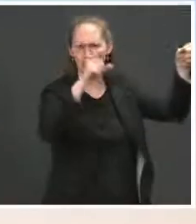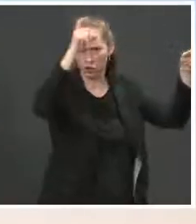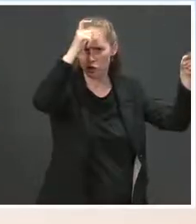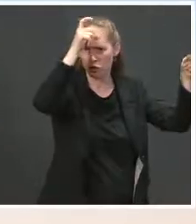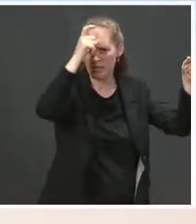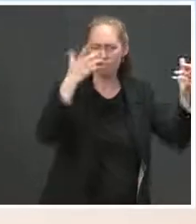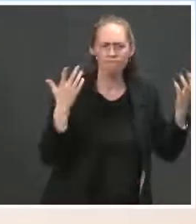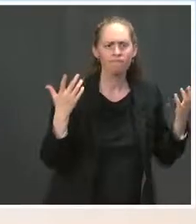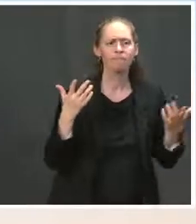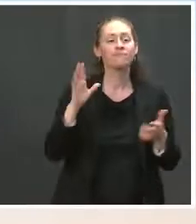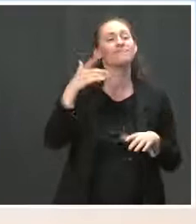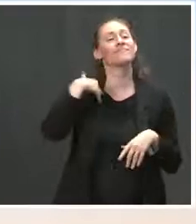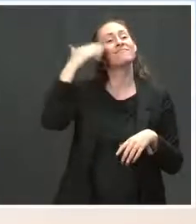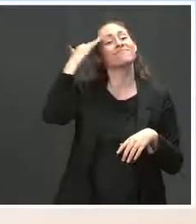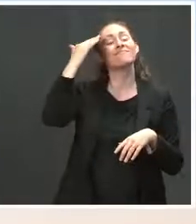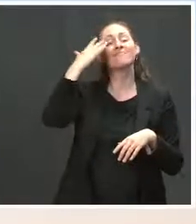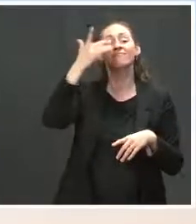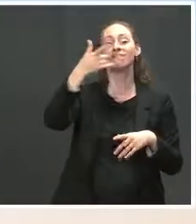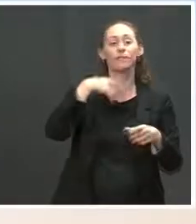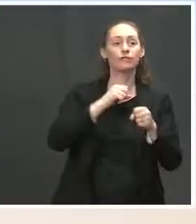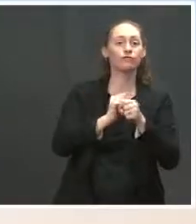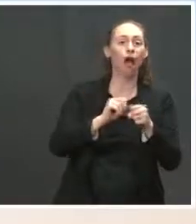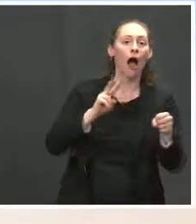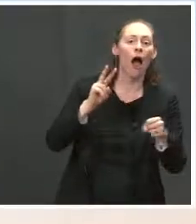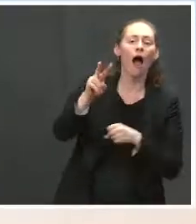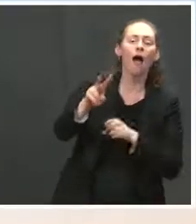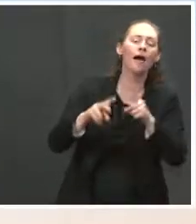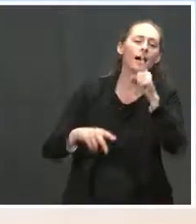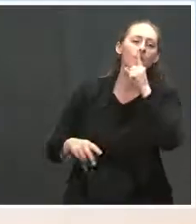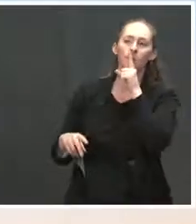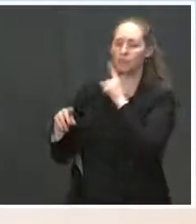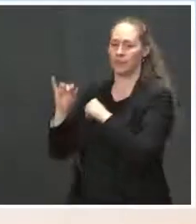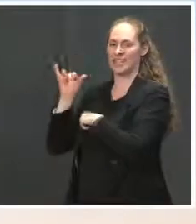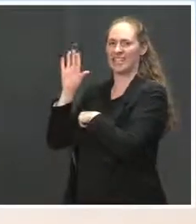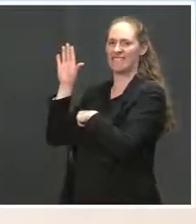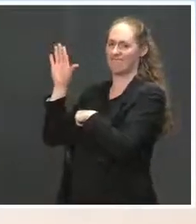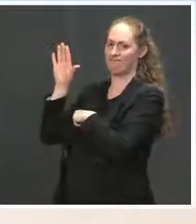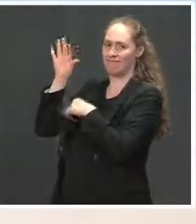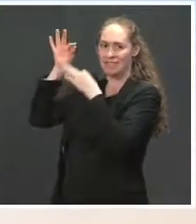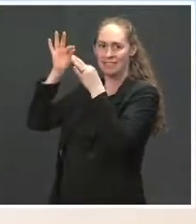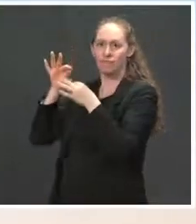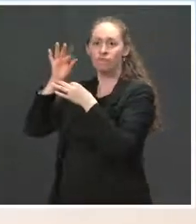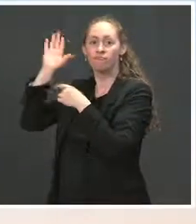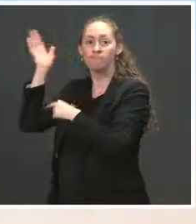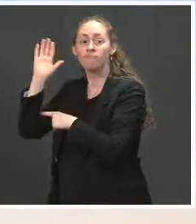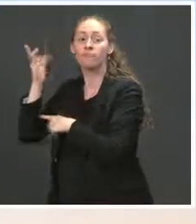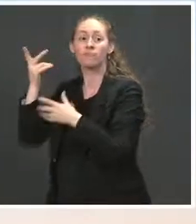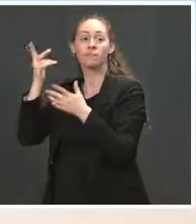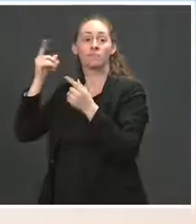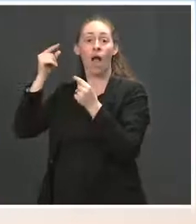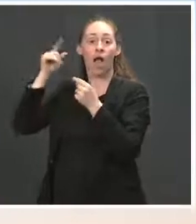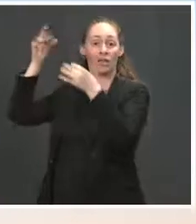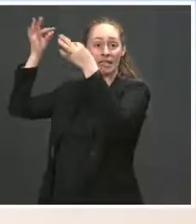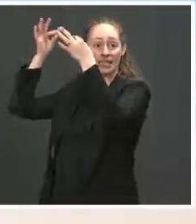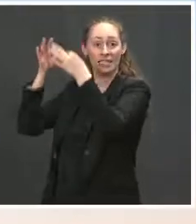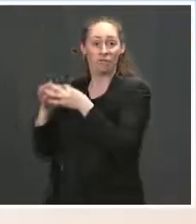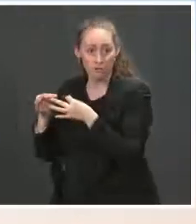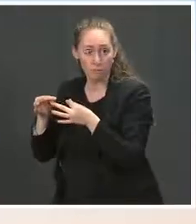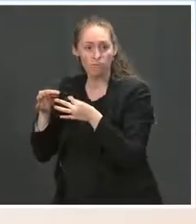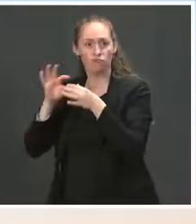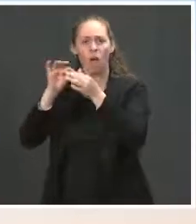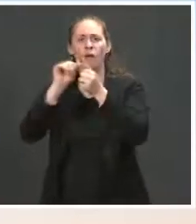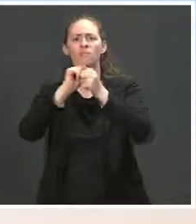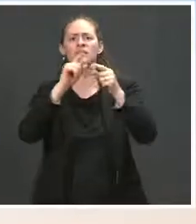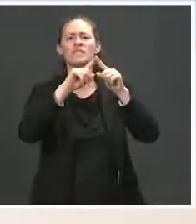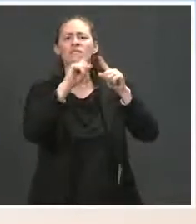get ahead of the President or get ahead of any decisions or announcements. And obviously, any decision that the President makes on foreign policy takes into account